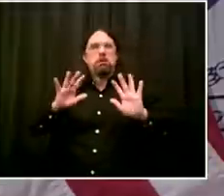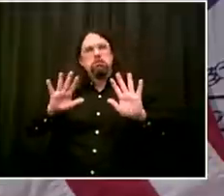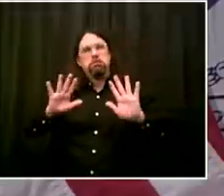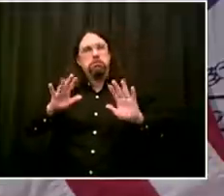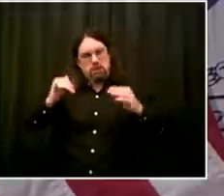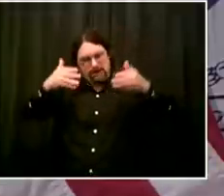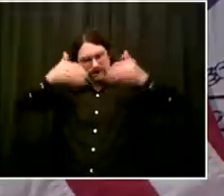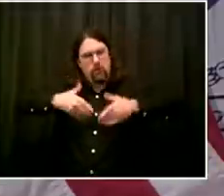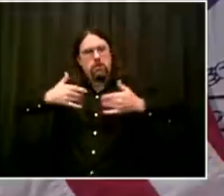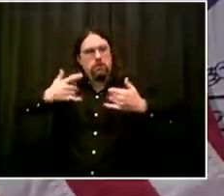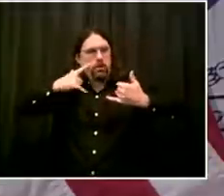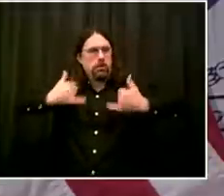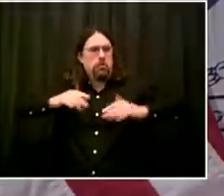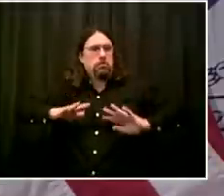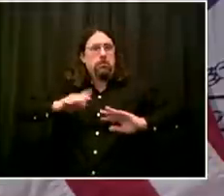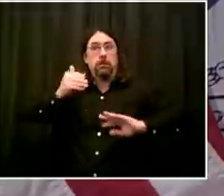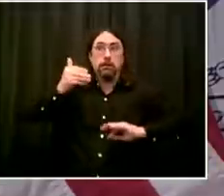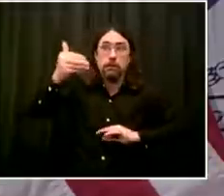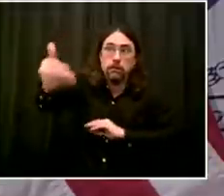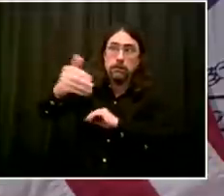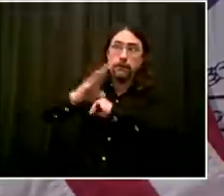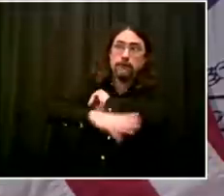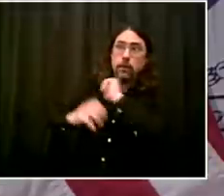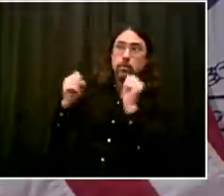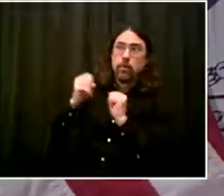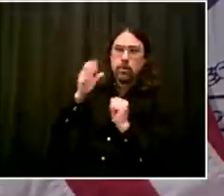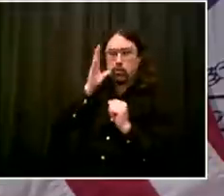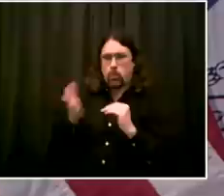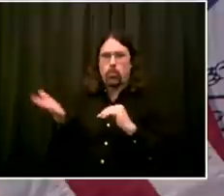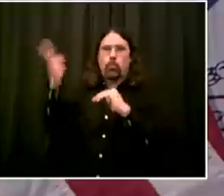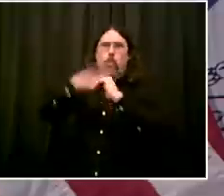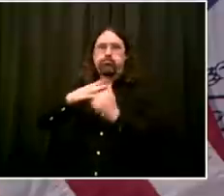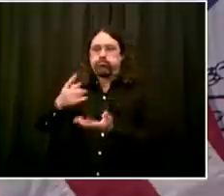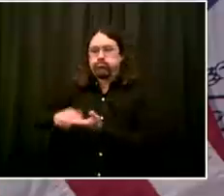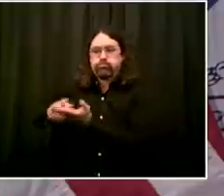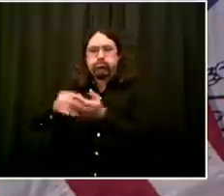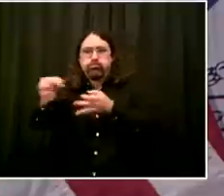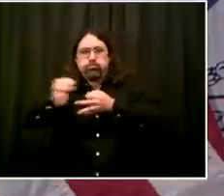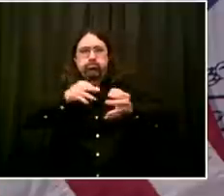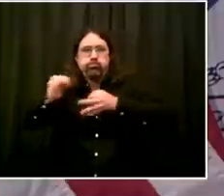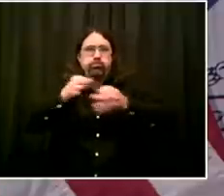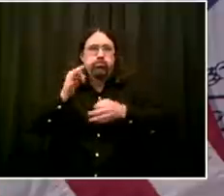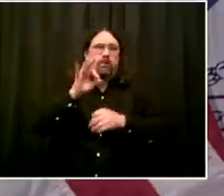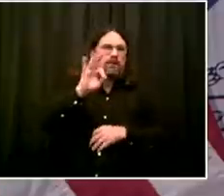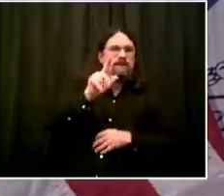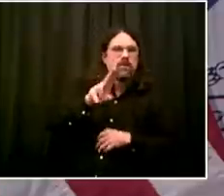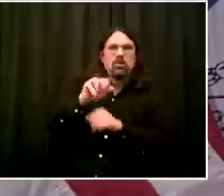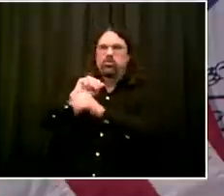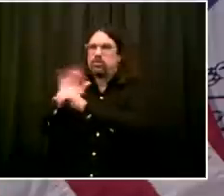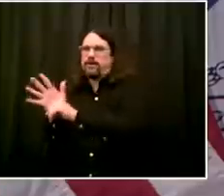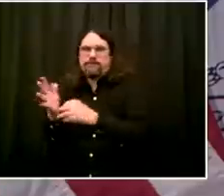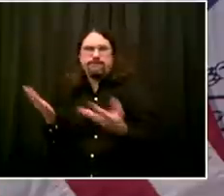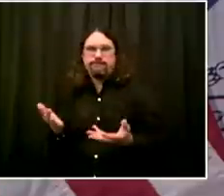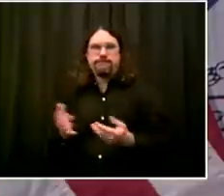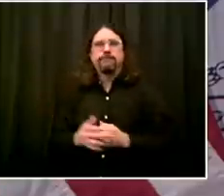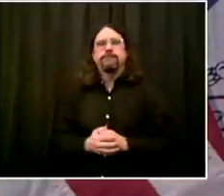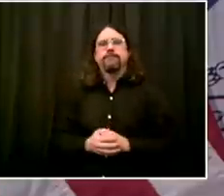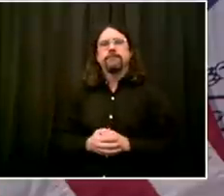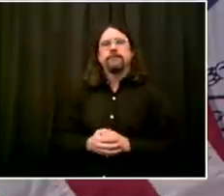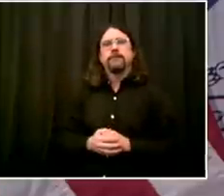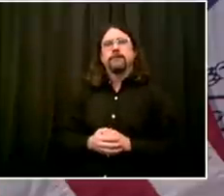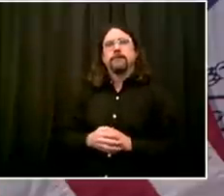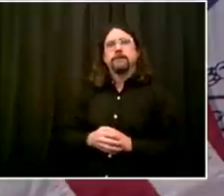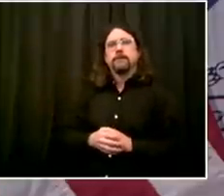saw a couple of the Ford car manufacturing plants, they had an outbreak and they had to shut down. Um, I wanted to ask you moving forward as we